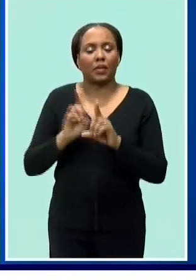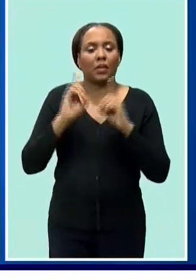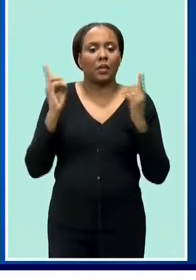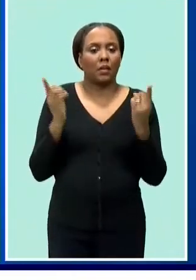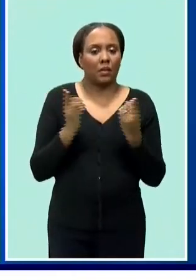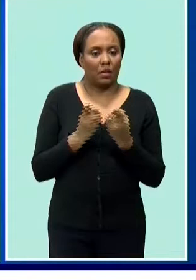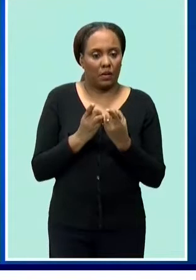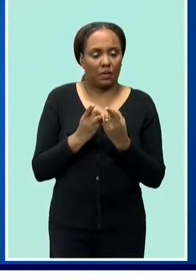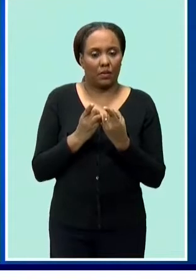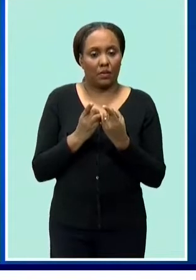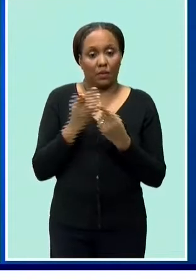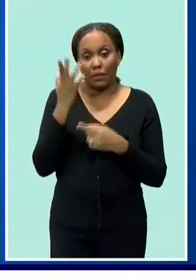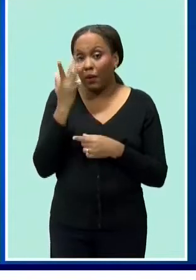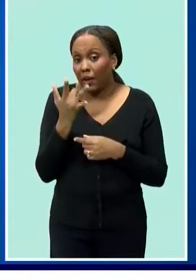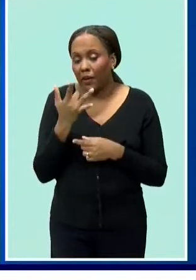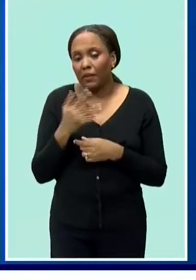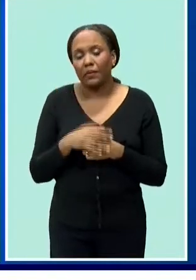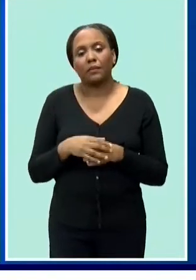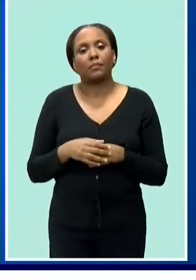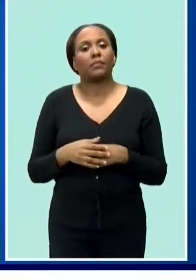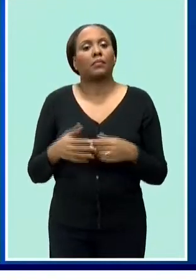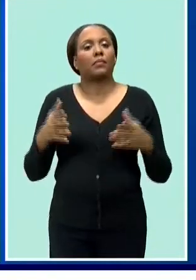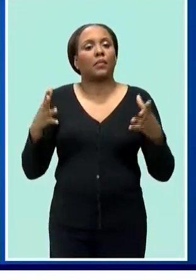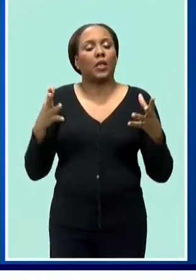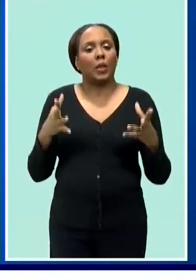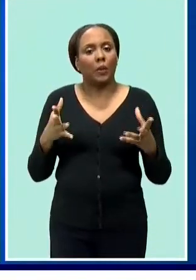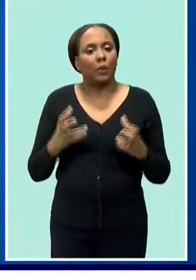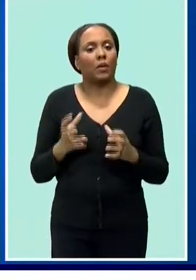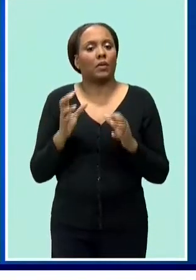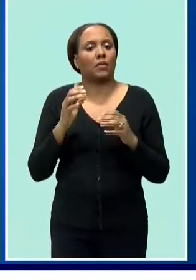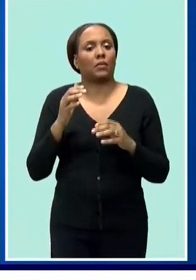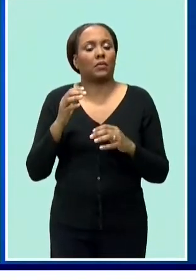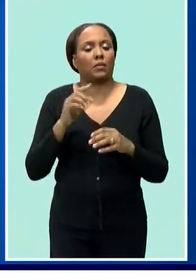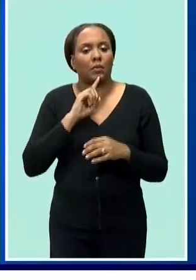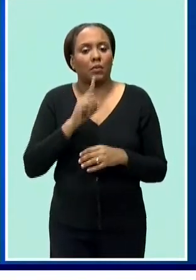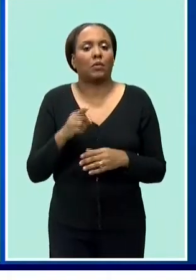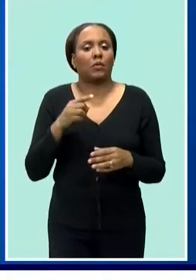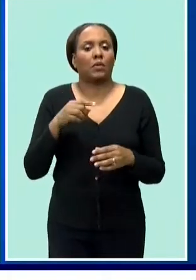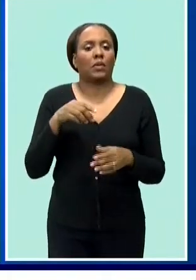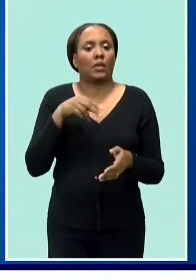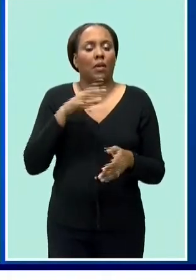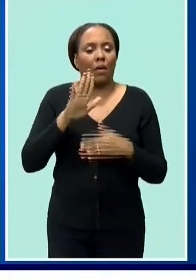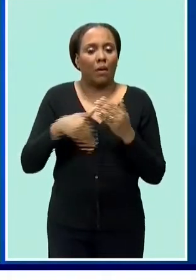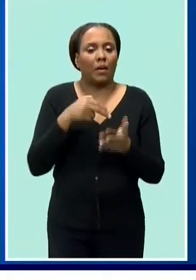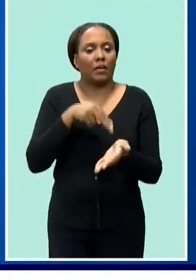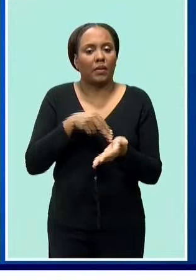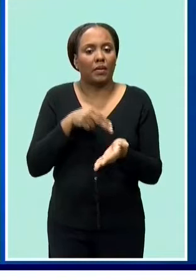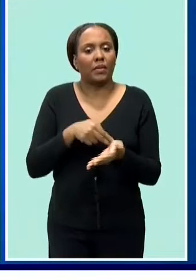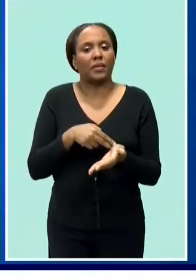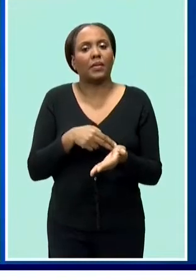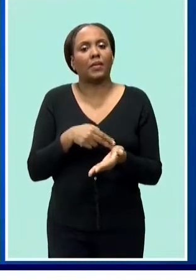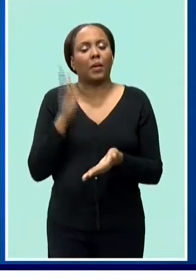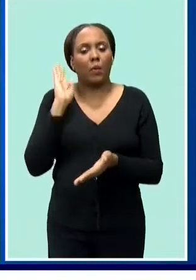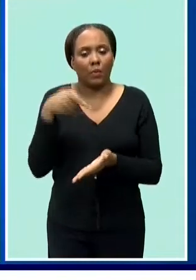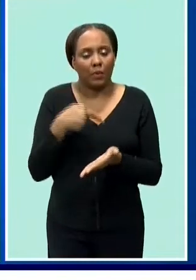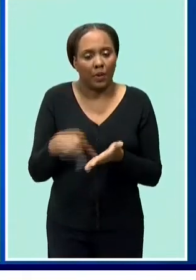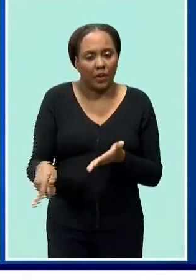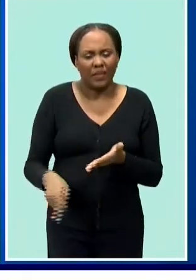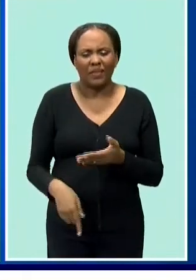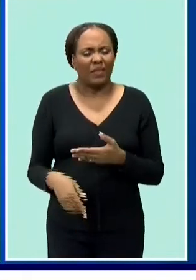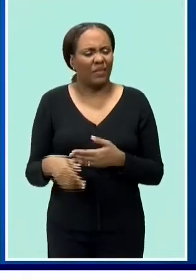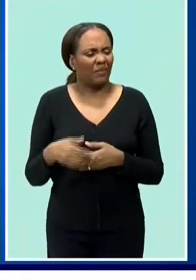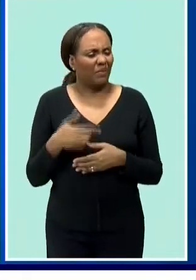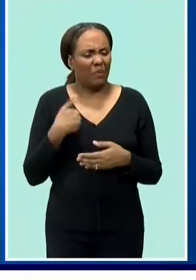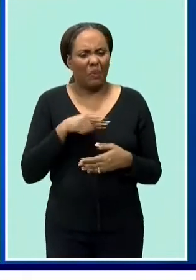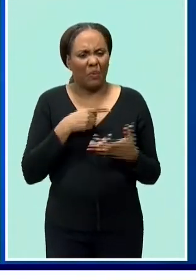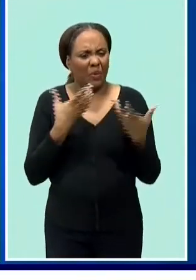and stakeholders so that we can put this thing to rest because it is something that we do not like we do not like the fact that people work and then when